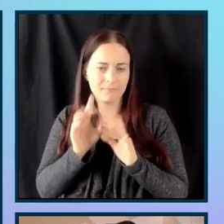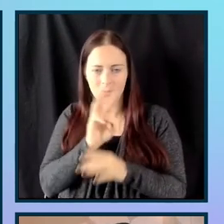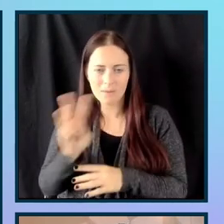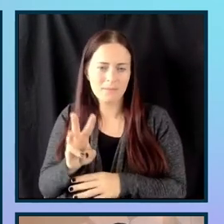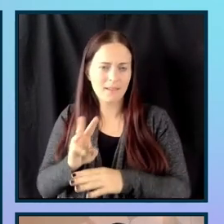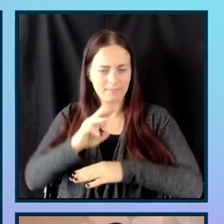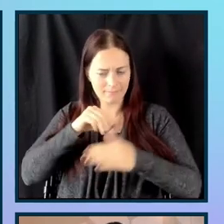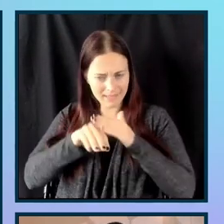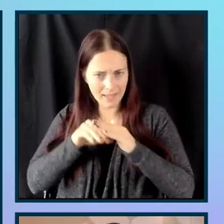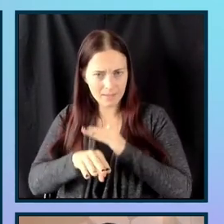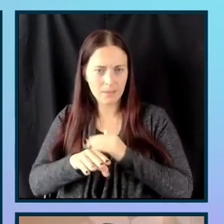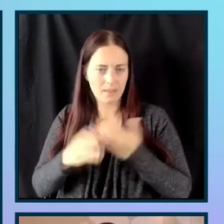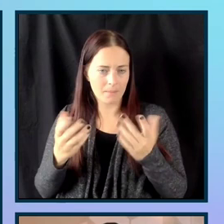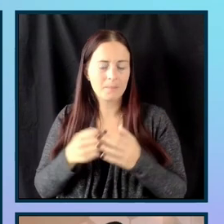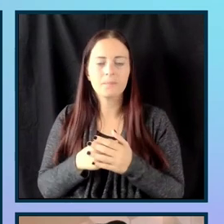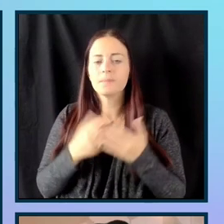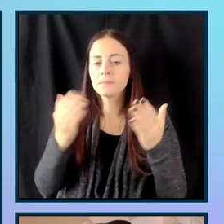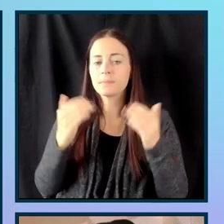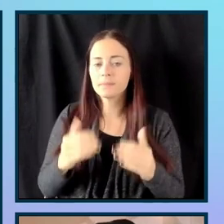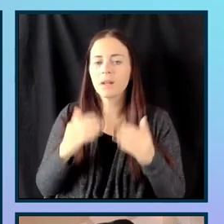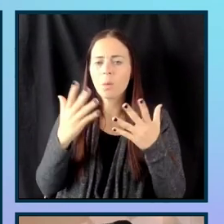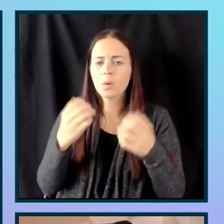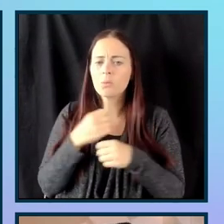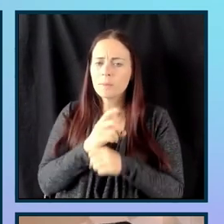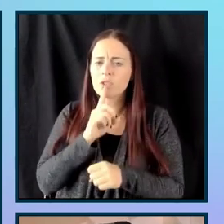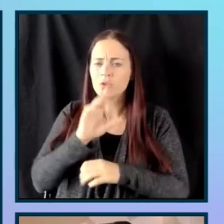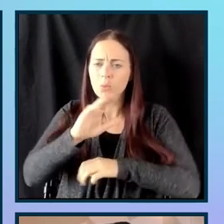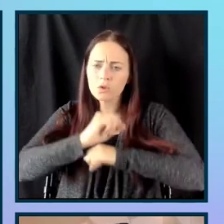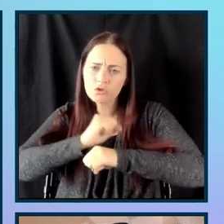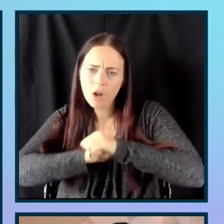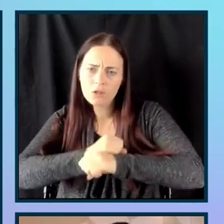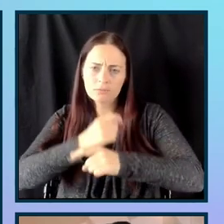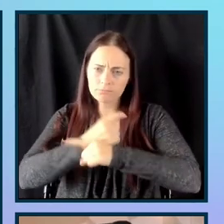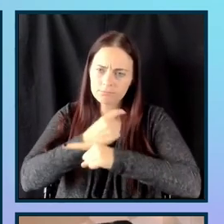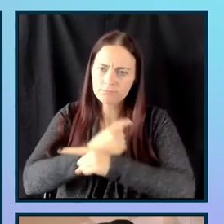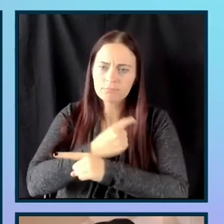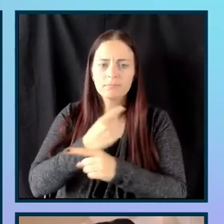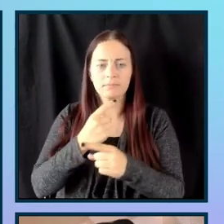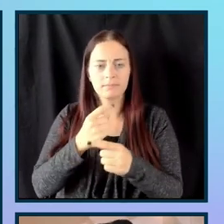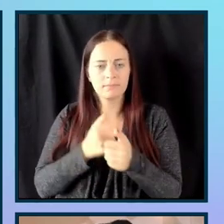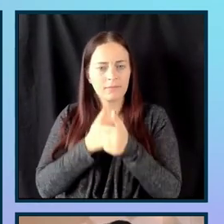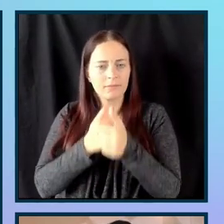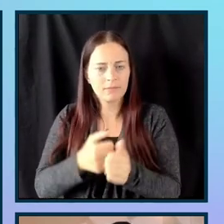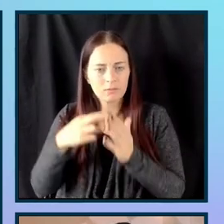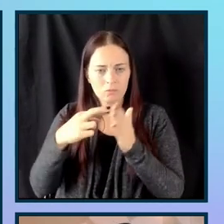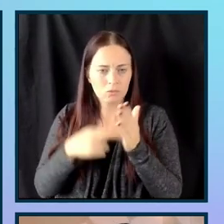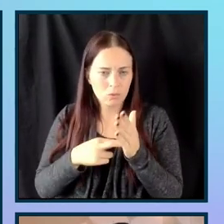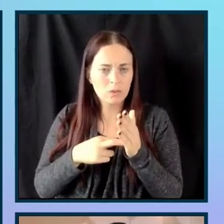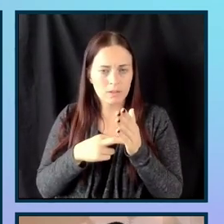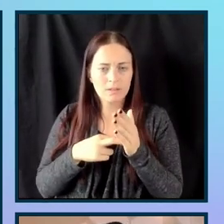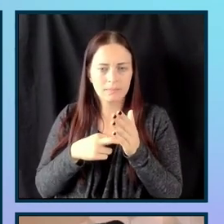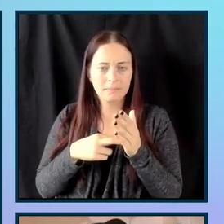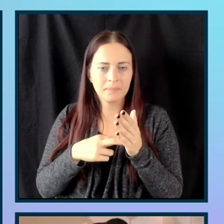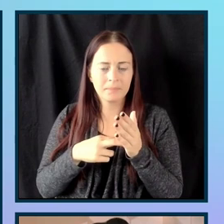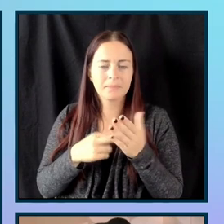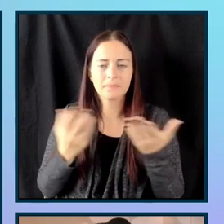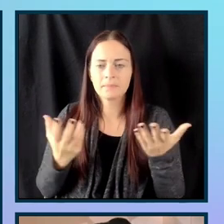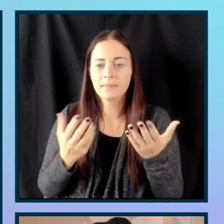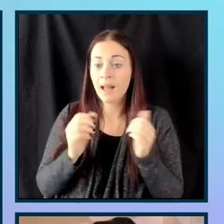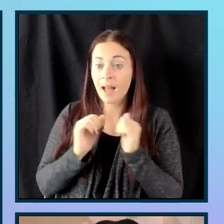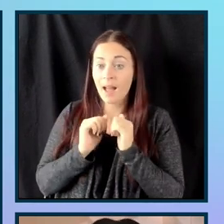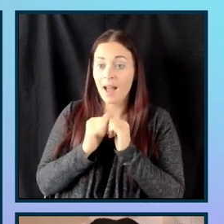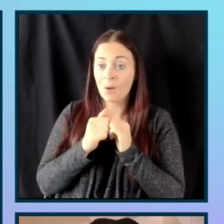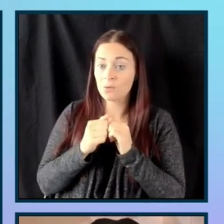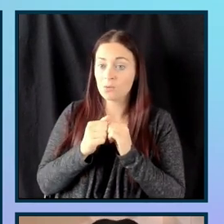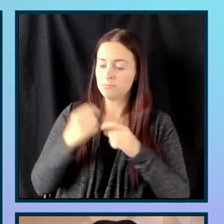to make sure that you're using the correct structure and the right HTML element for the job and what you're trying to build. The use of good semantics